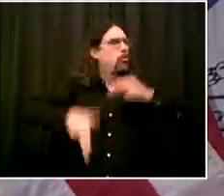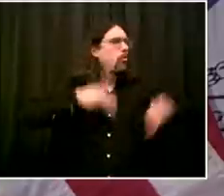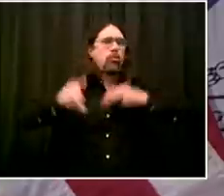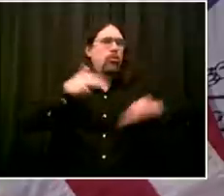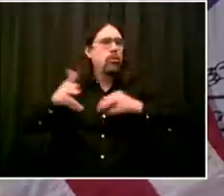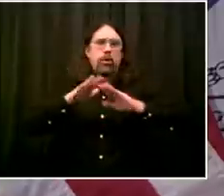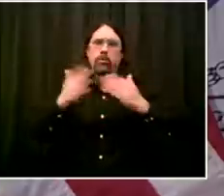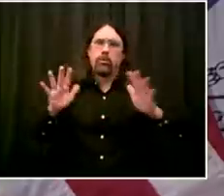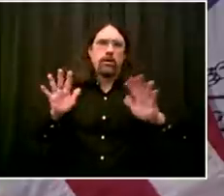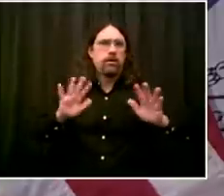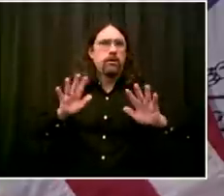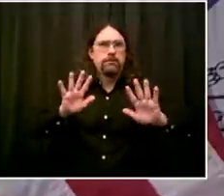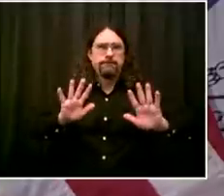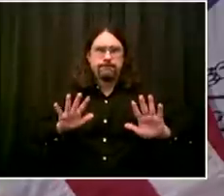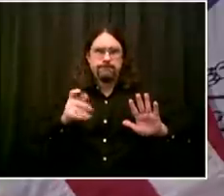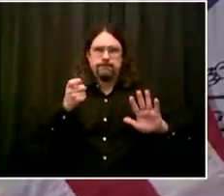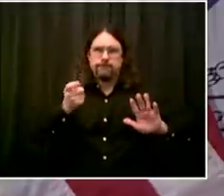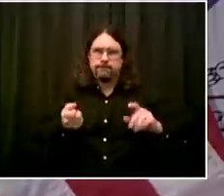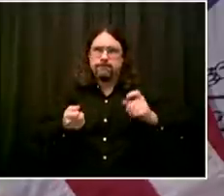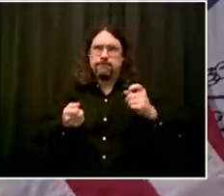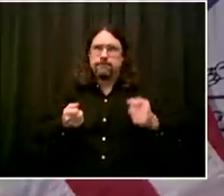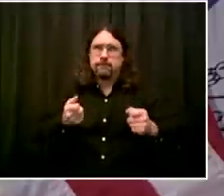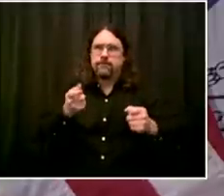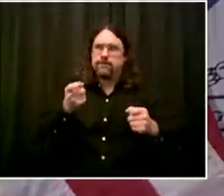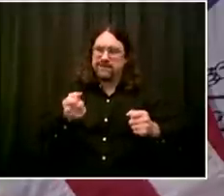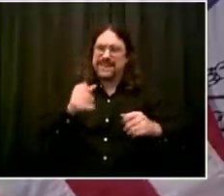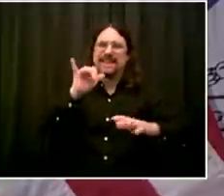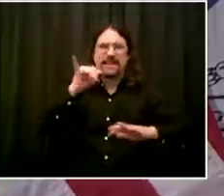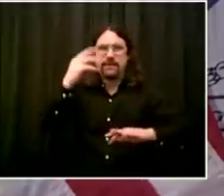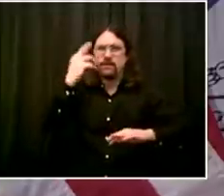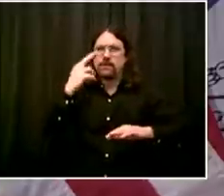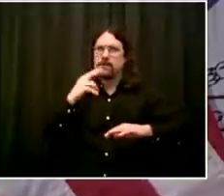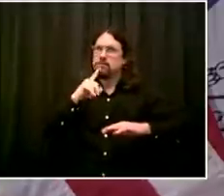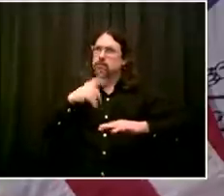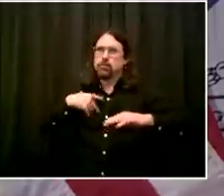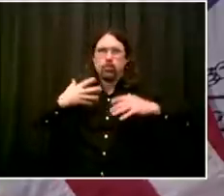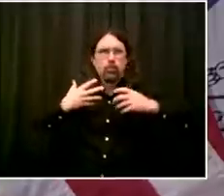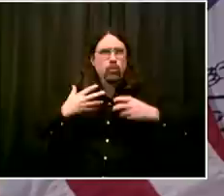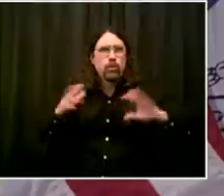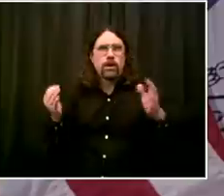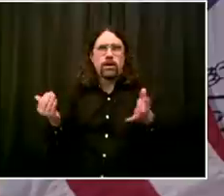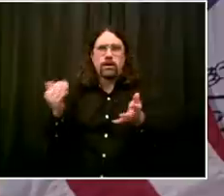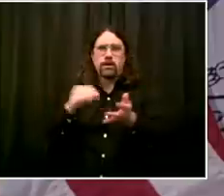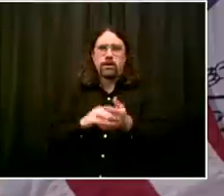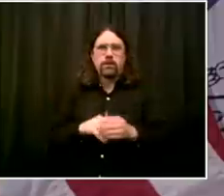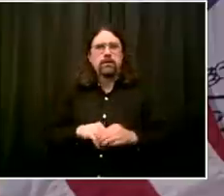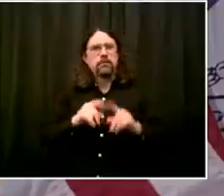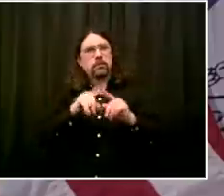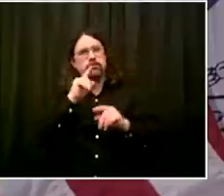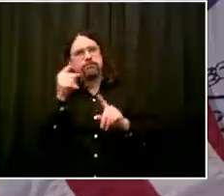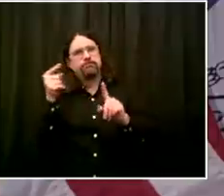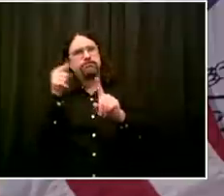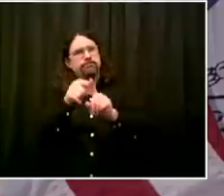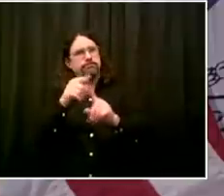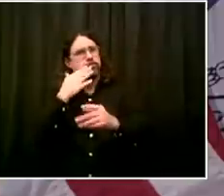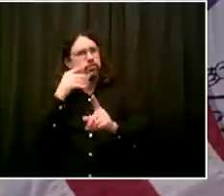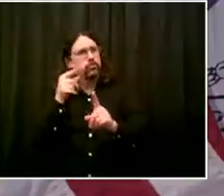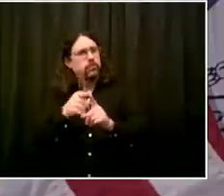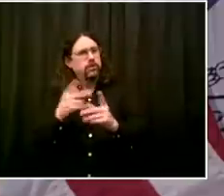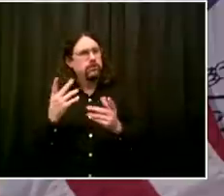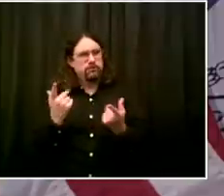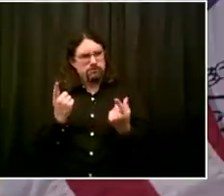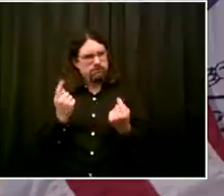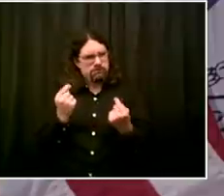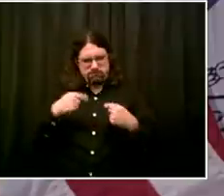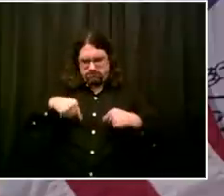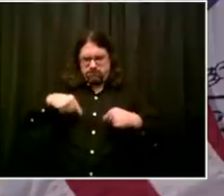I think to do a safe restart, it's going to take first, you know, really making sure each phase is working